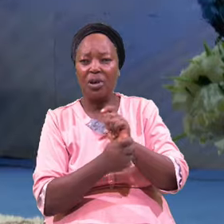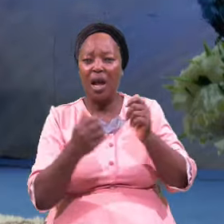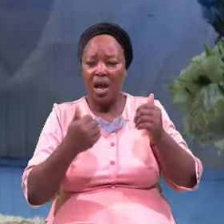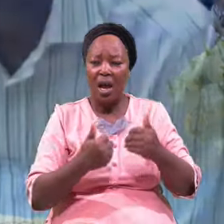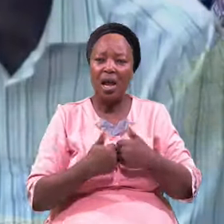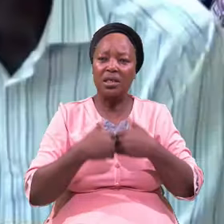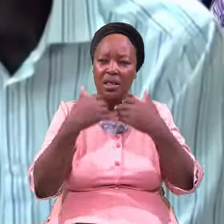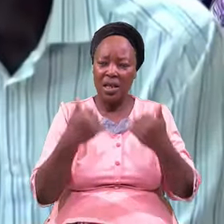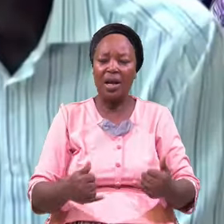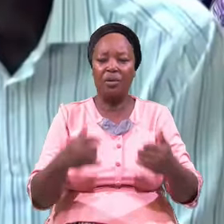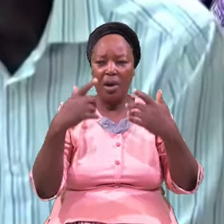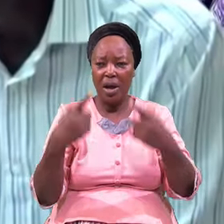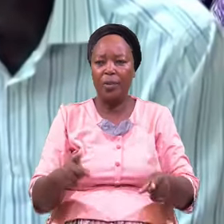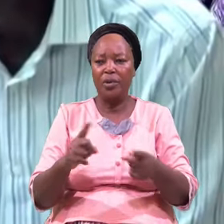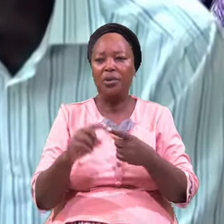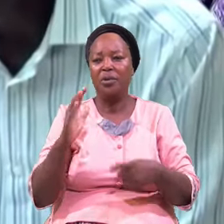Place